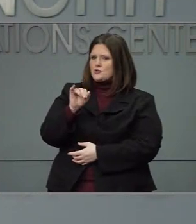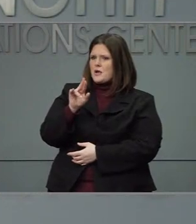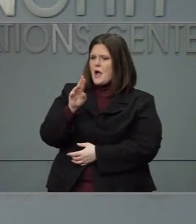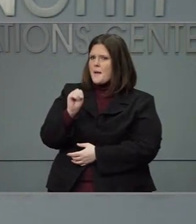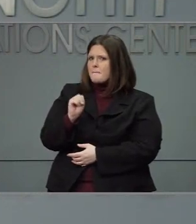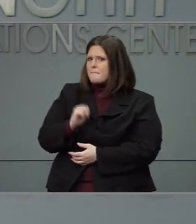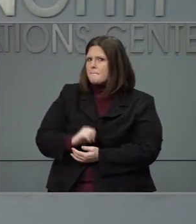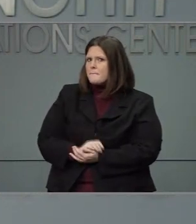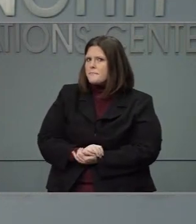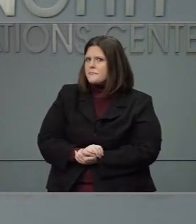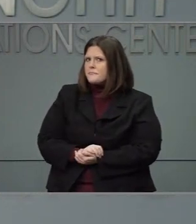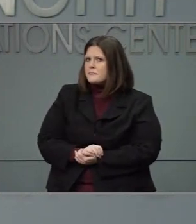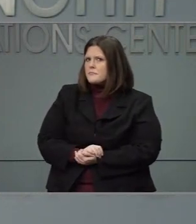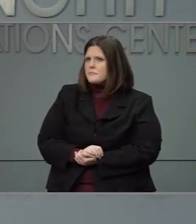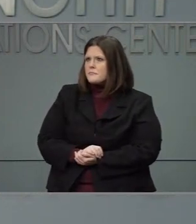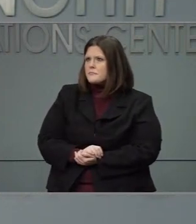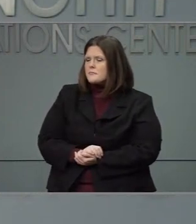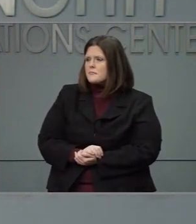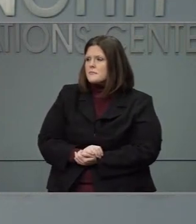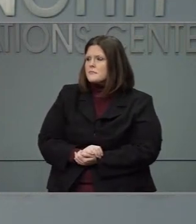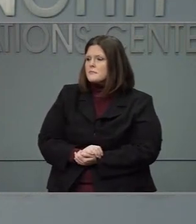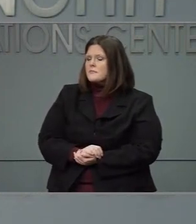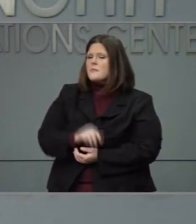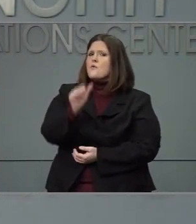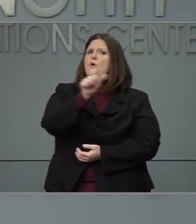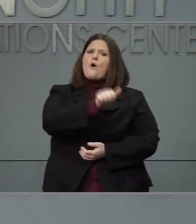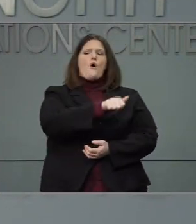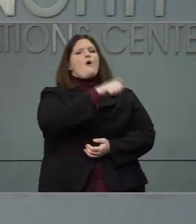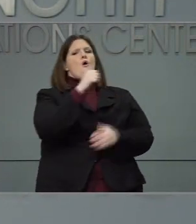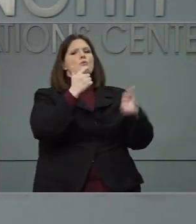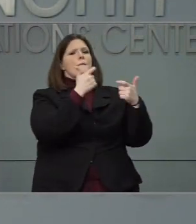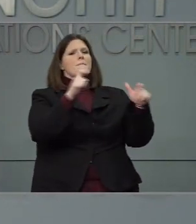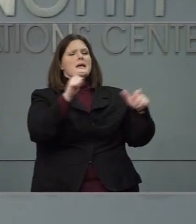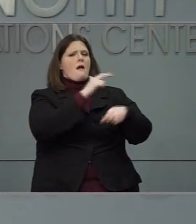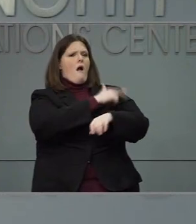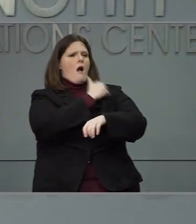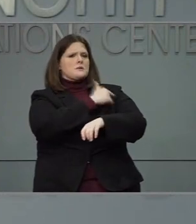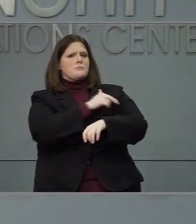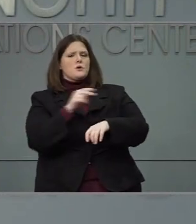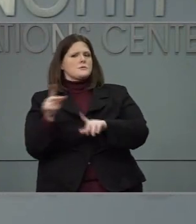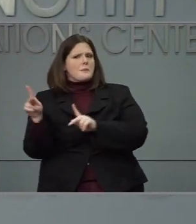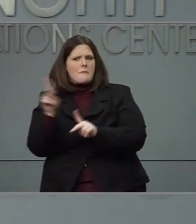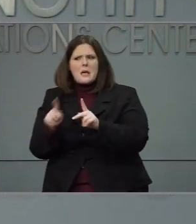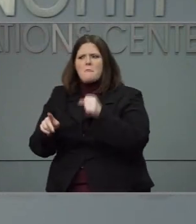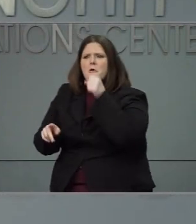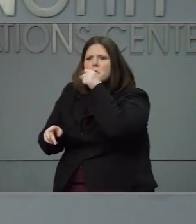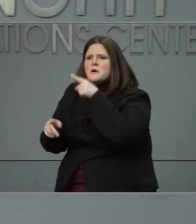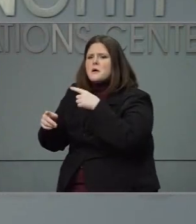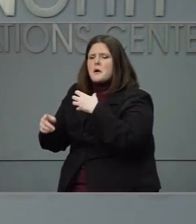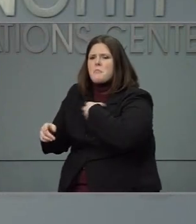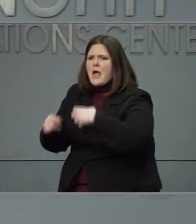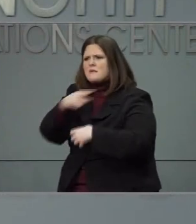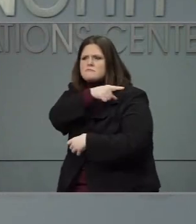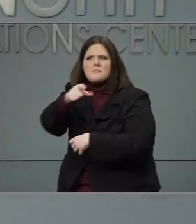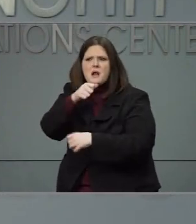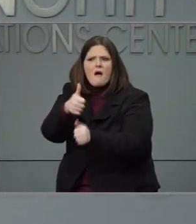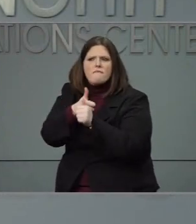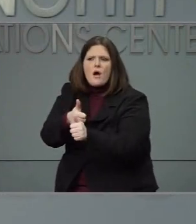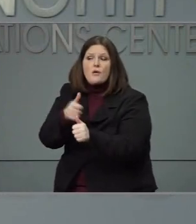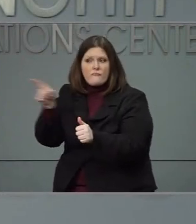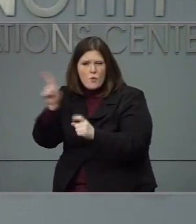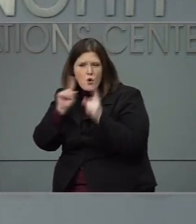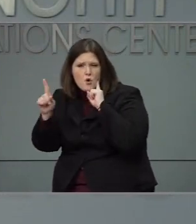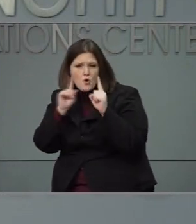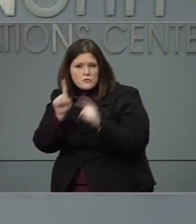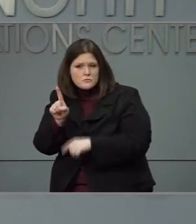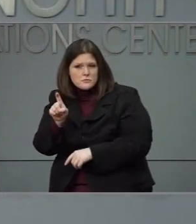you gotten complaints from other big hospitals that, you know, those hospitals may not be following that plan? And how many other hospitals have you had